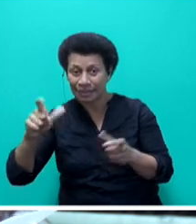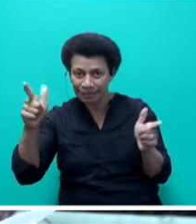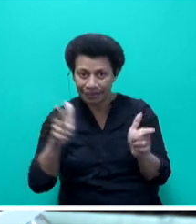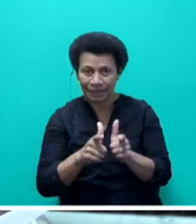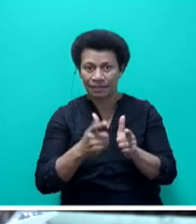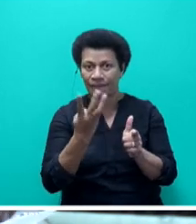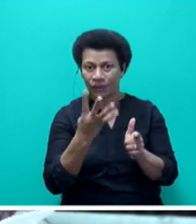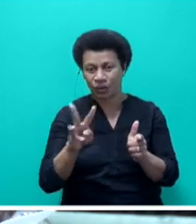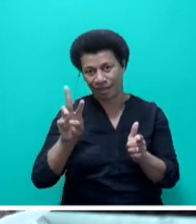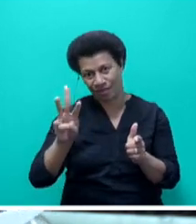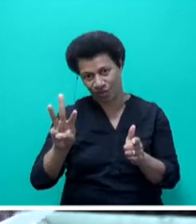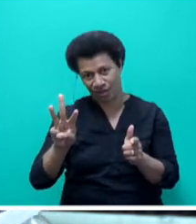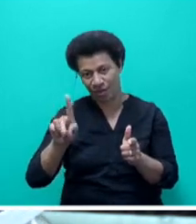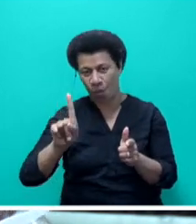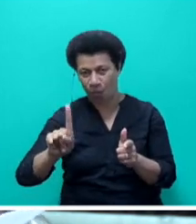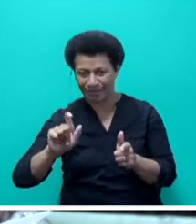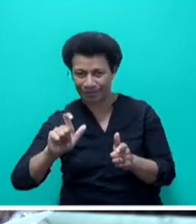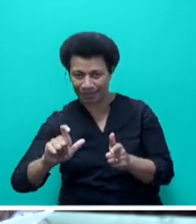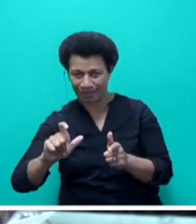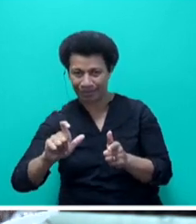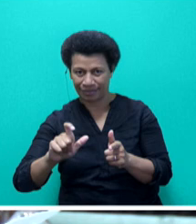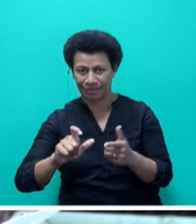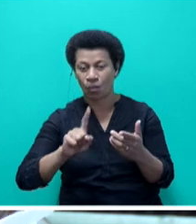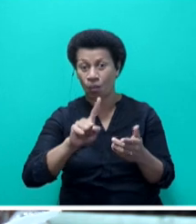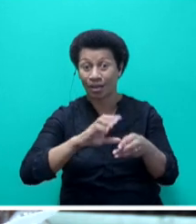$43.01, a drop of $1.34.